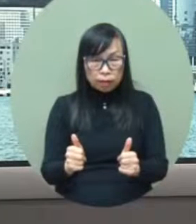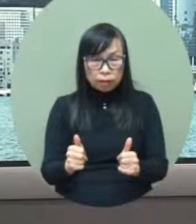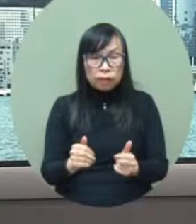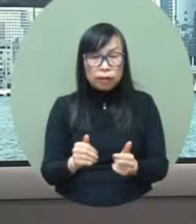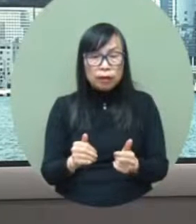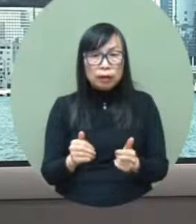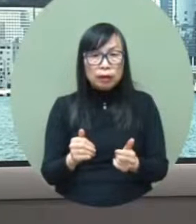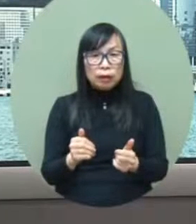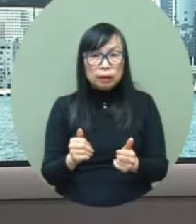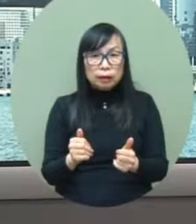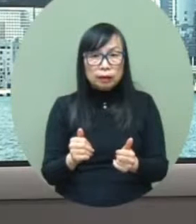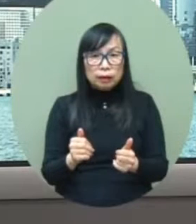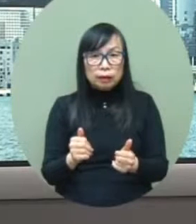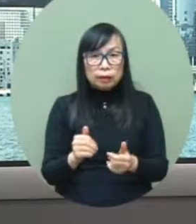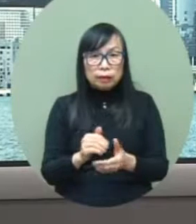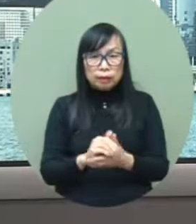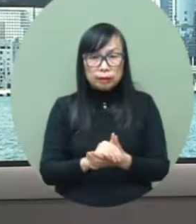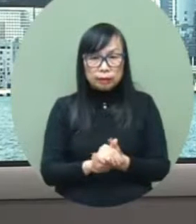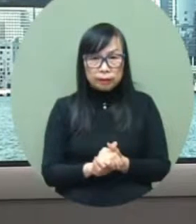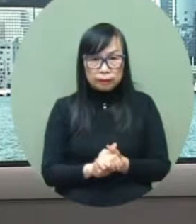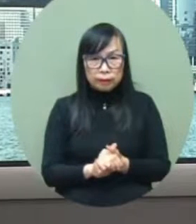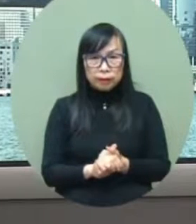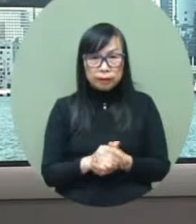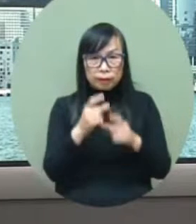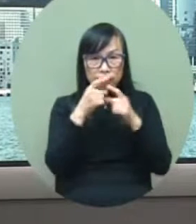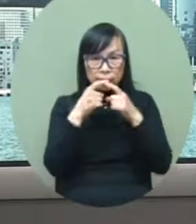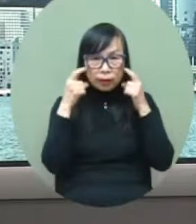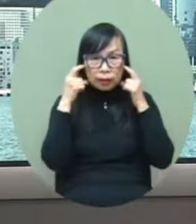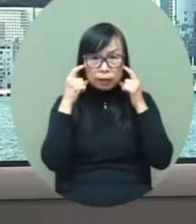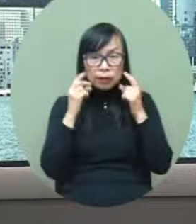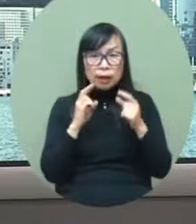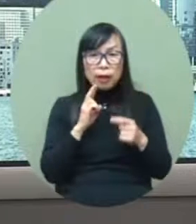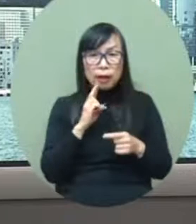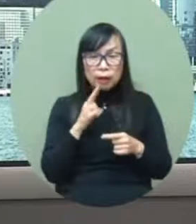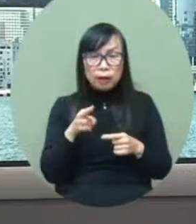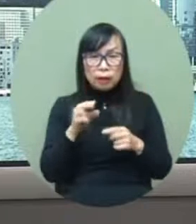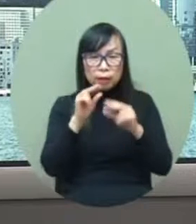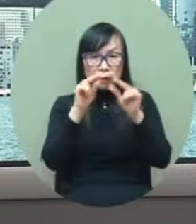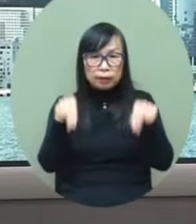a thing that i will consider seriously of lifting